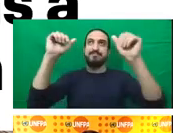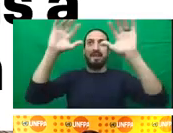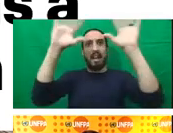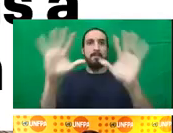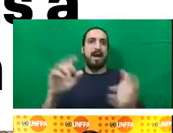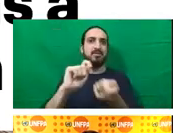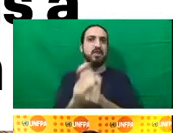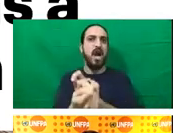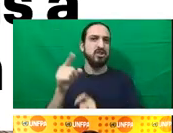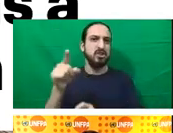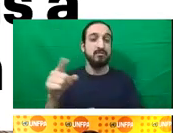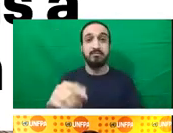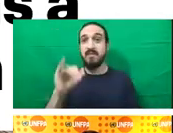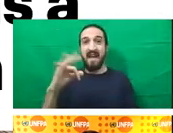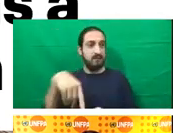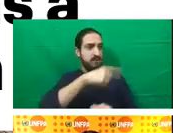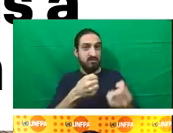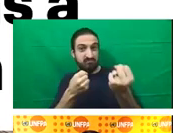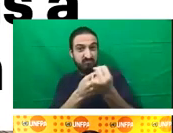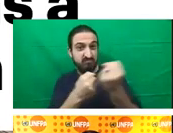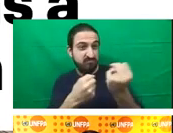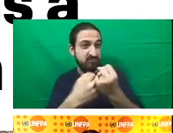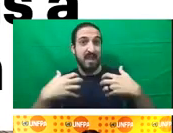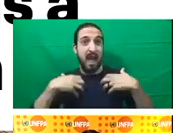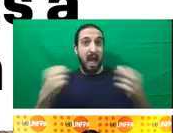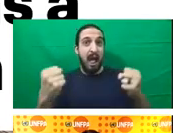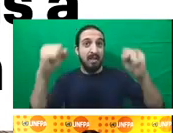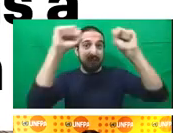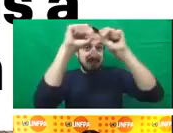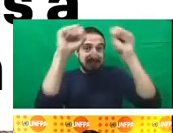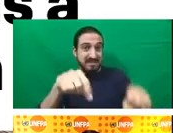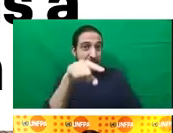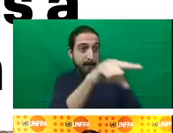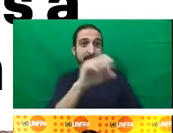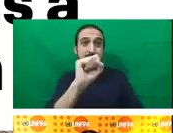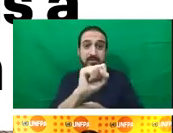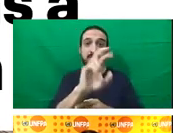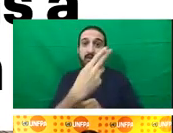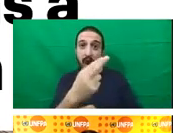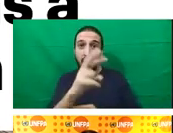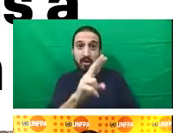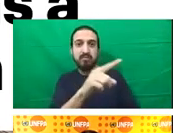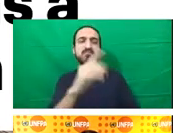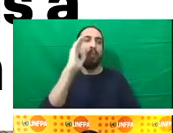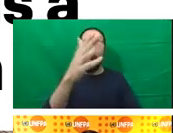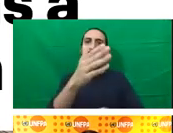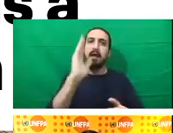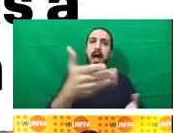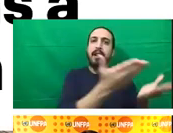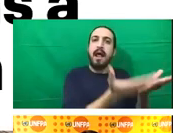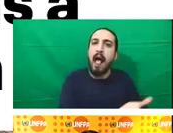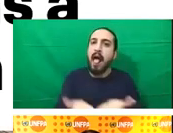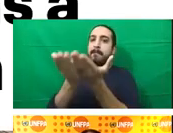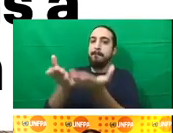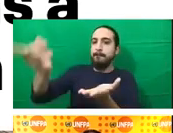SRHR reduces the impact of climate change as well as climate-related shocks and stresses. Specific